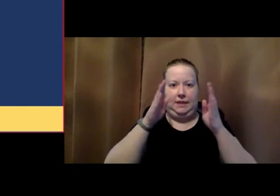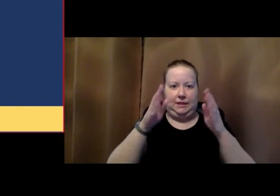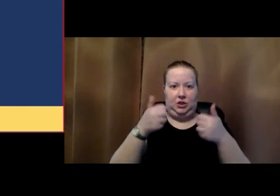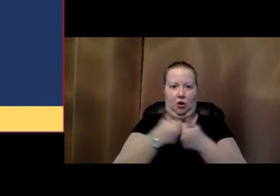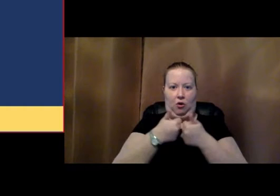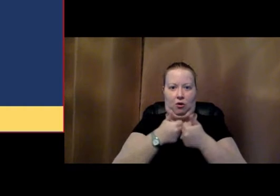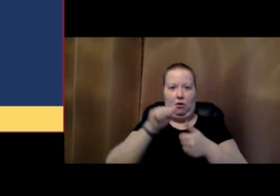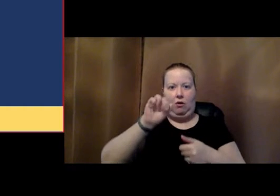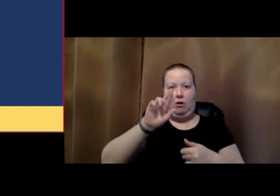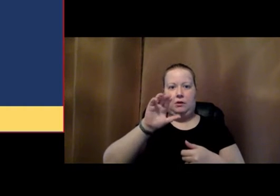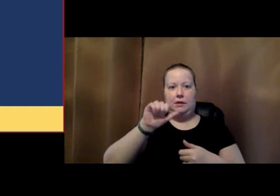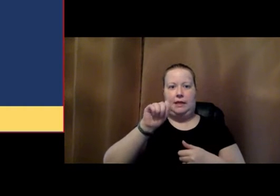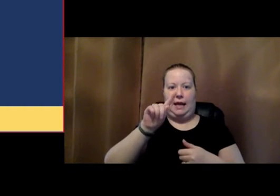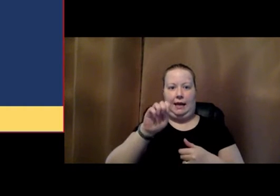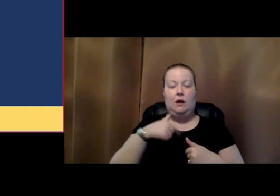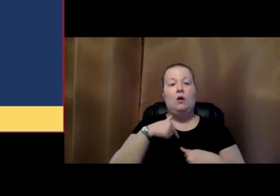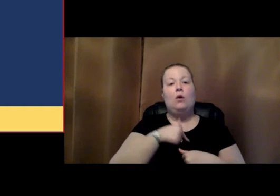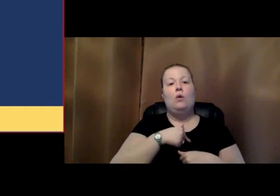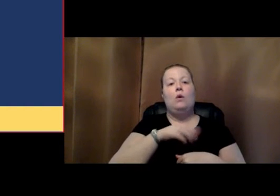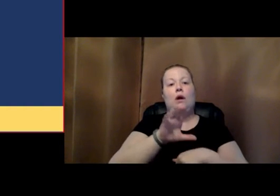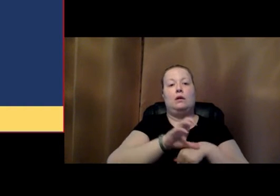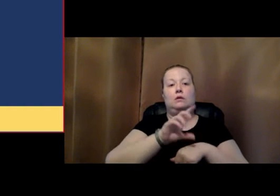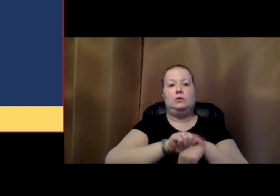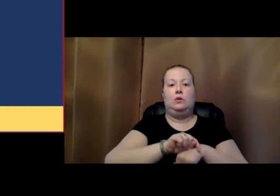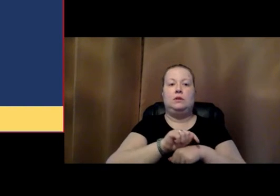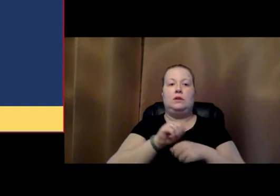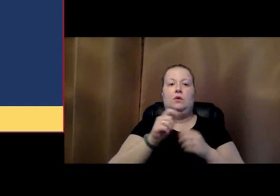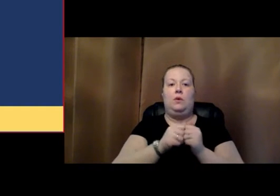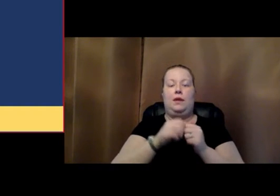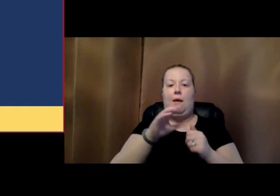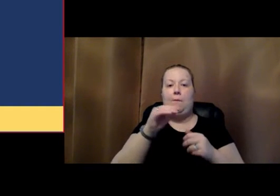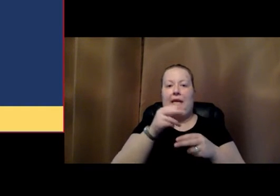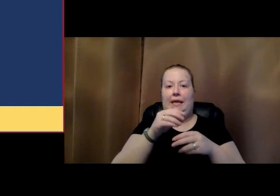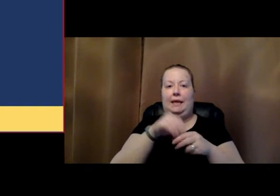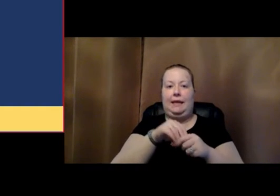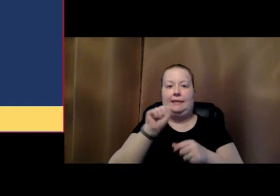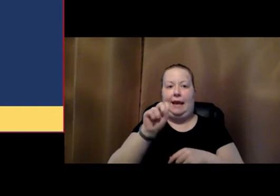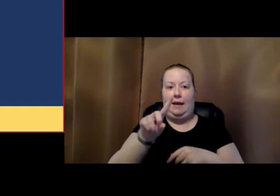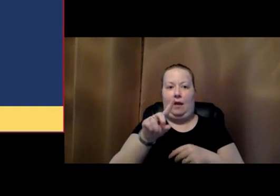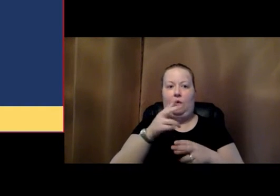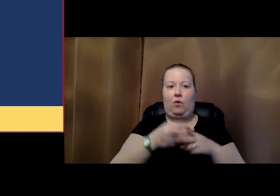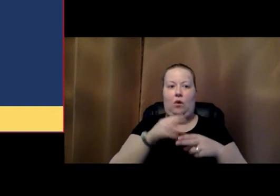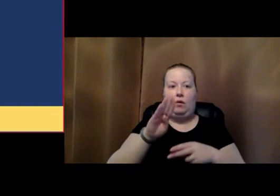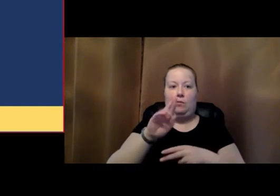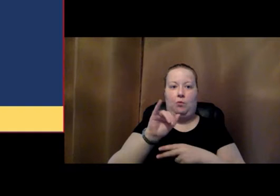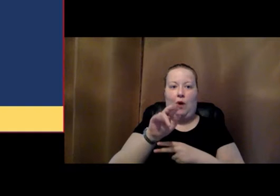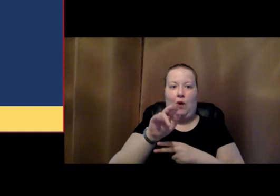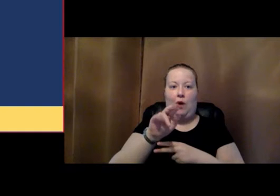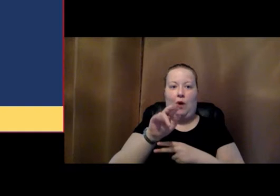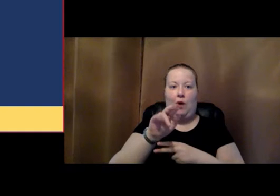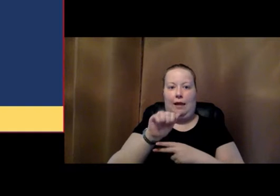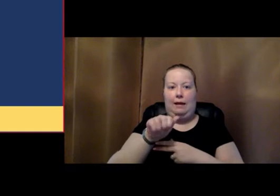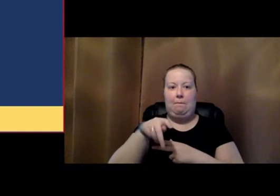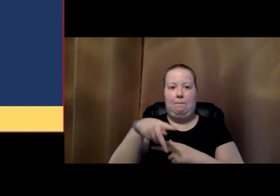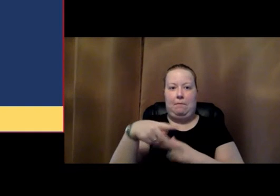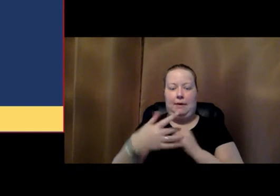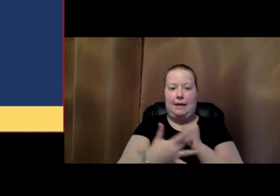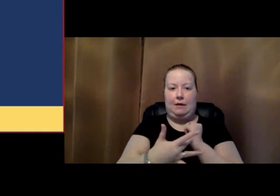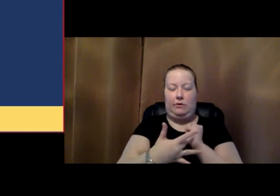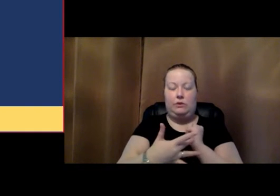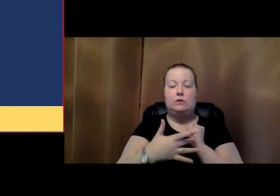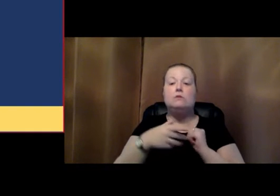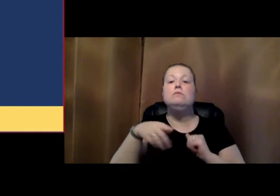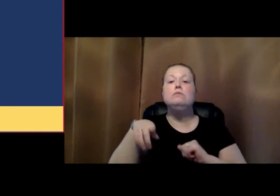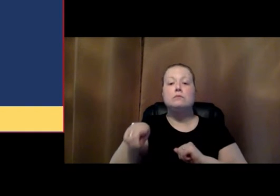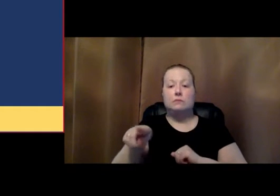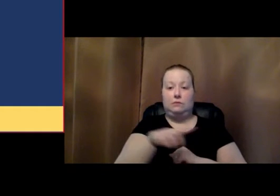doing some consulting with a company in San Diego called Brain Leap Technologies. And Brain Leap Technologies has looked at the